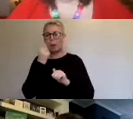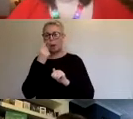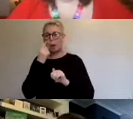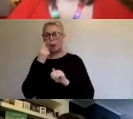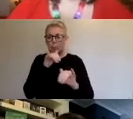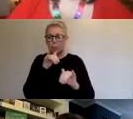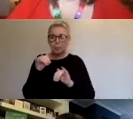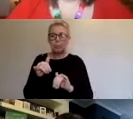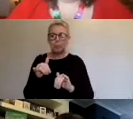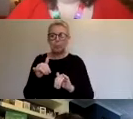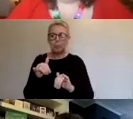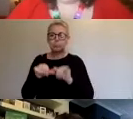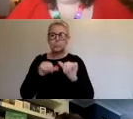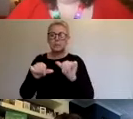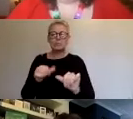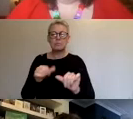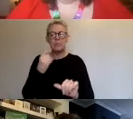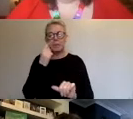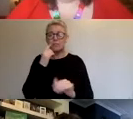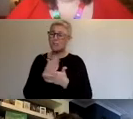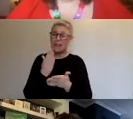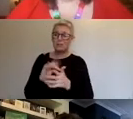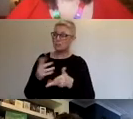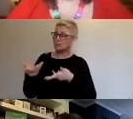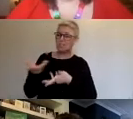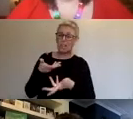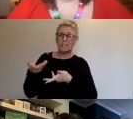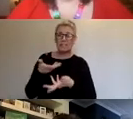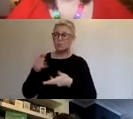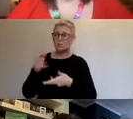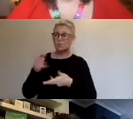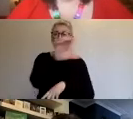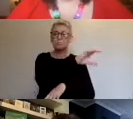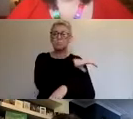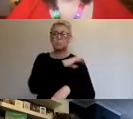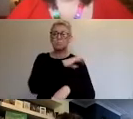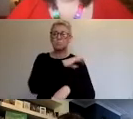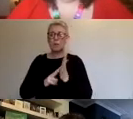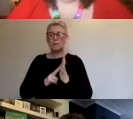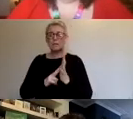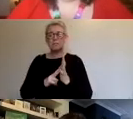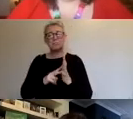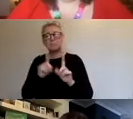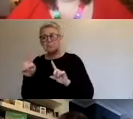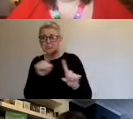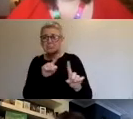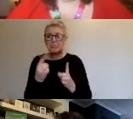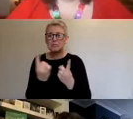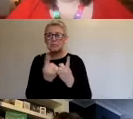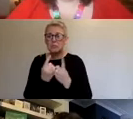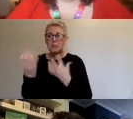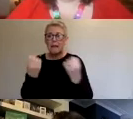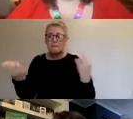felt a lot like just just having a bit of a chat with all of the arts organisations and looking at what what resources they had and what we could